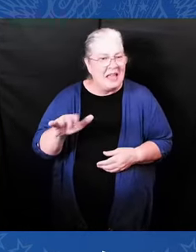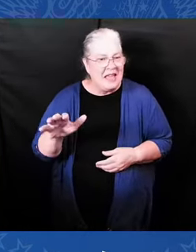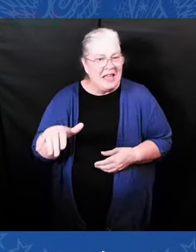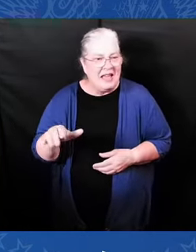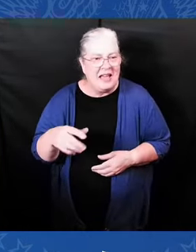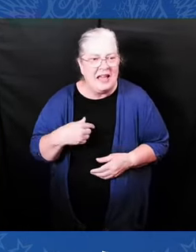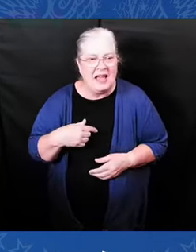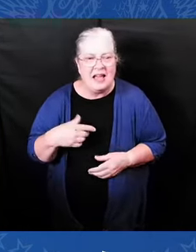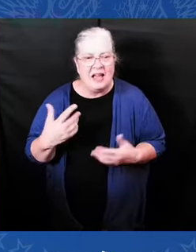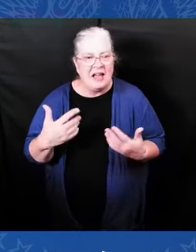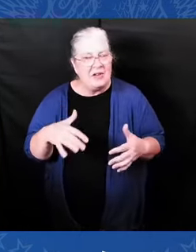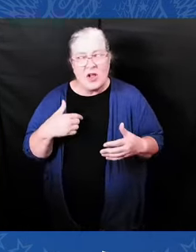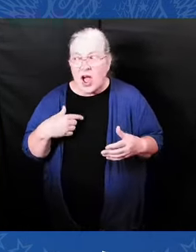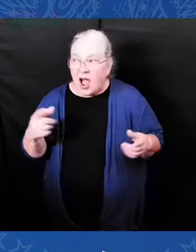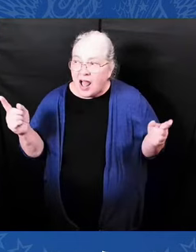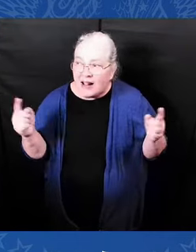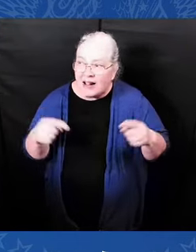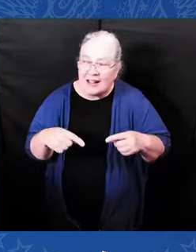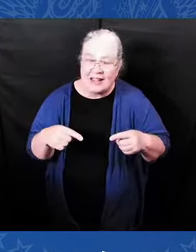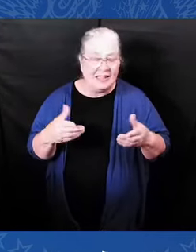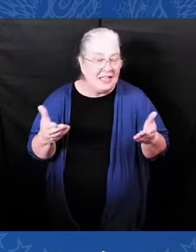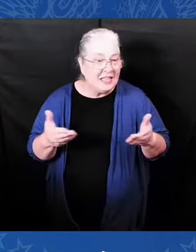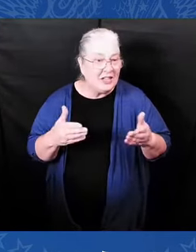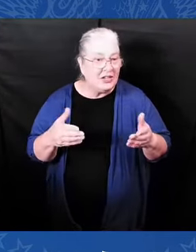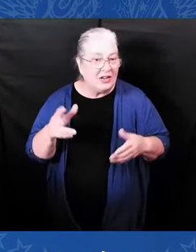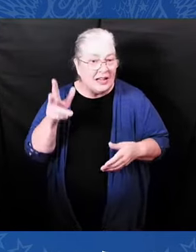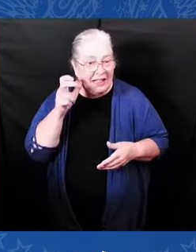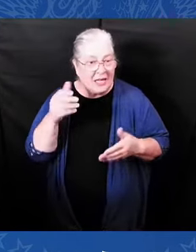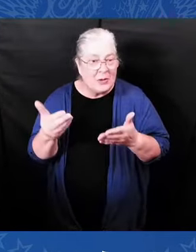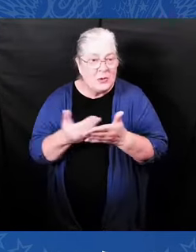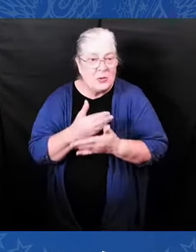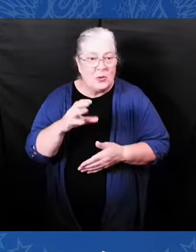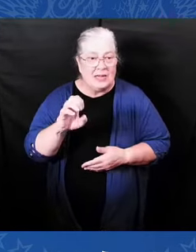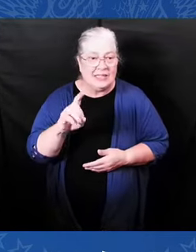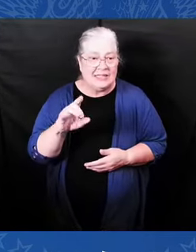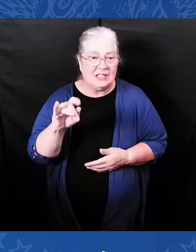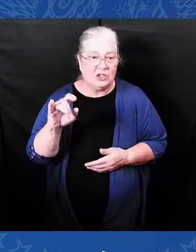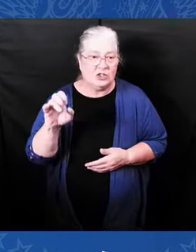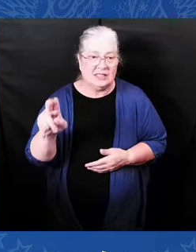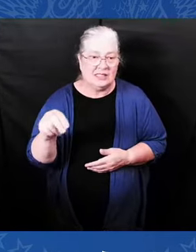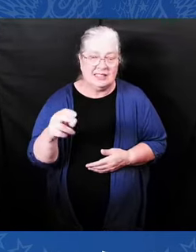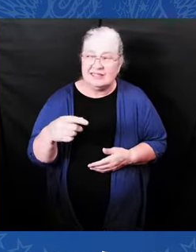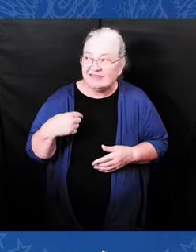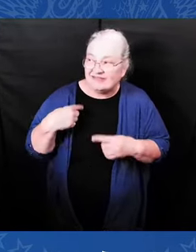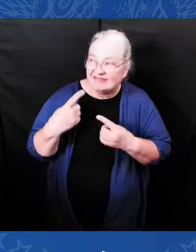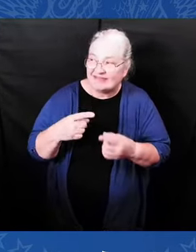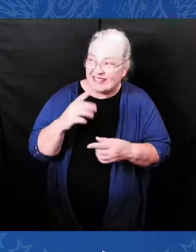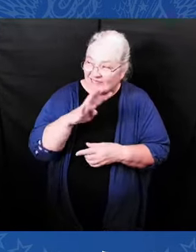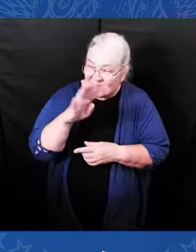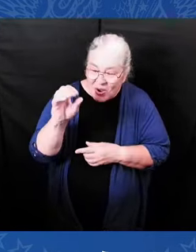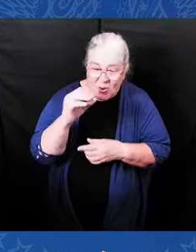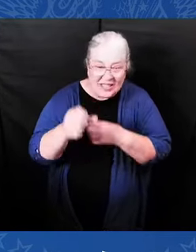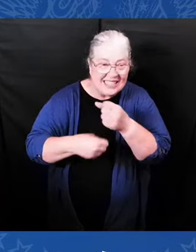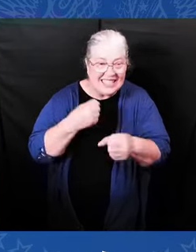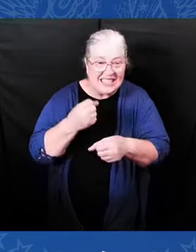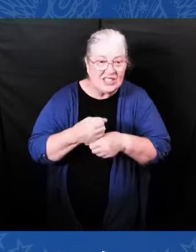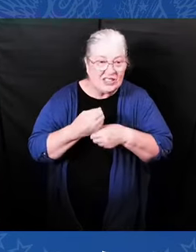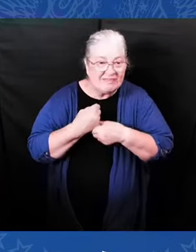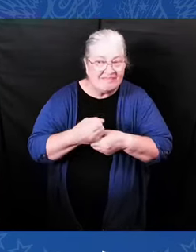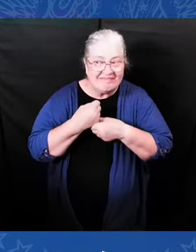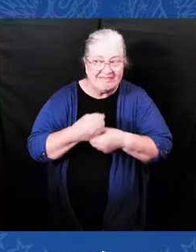years producing music that lifts our souls. Forty years and still considered new. I can understand that.